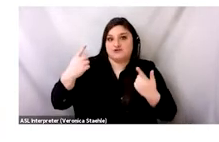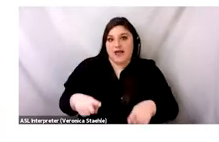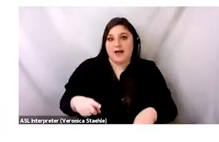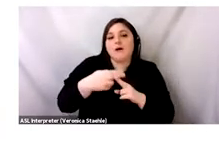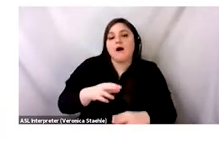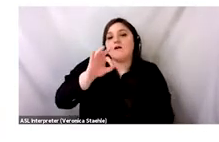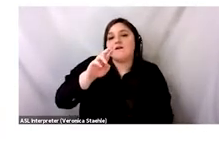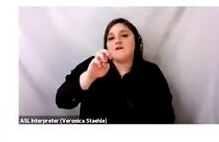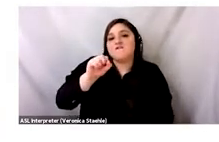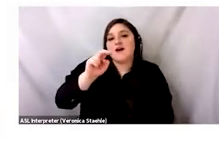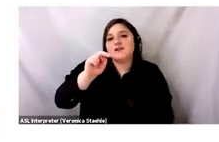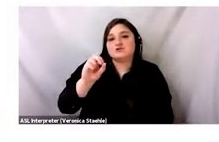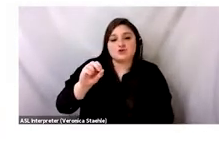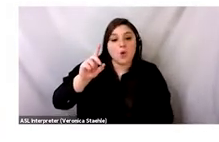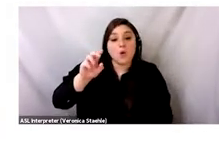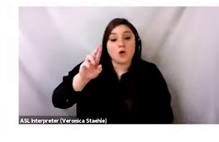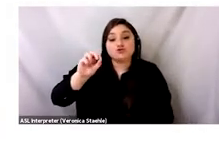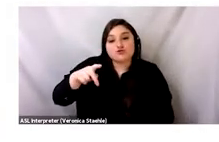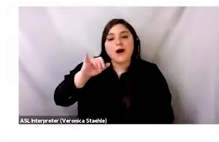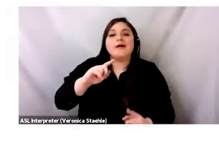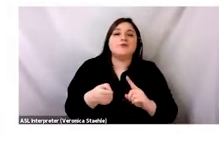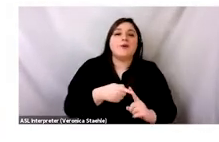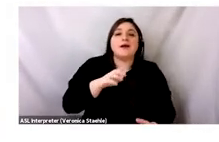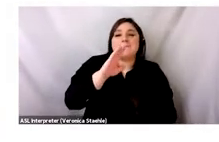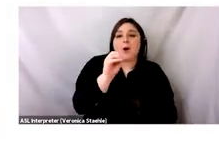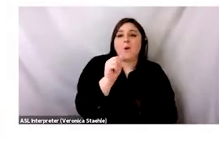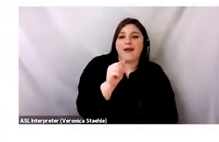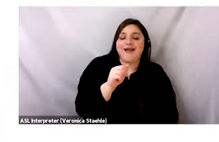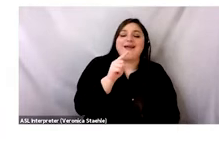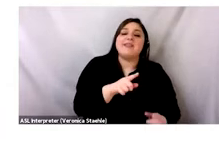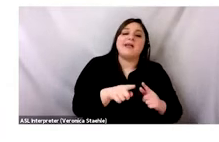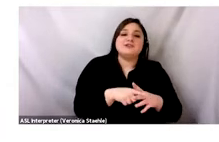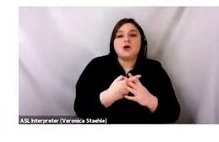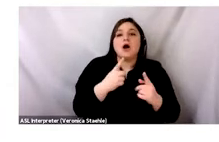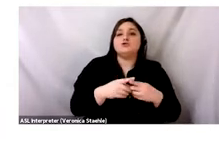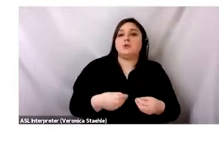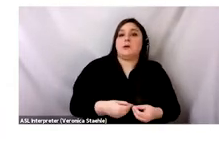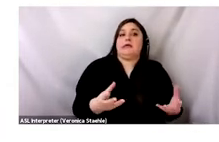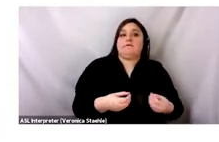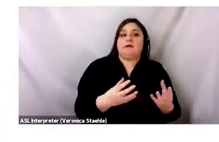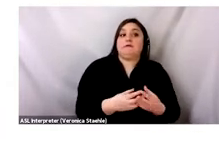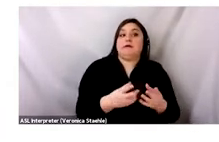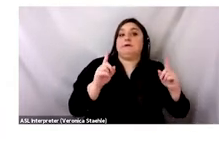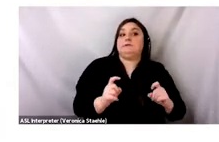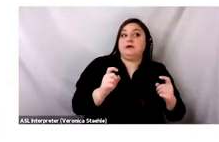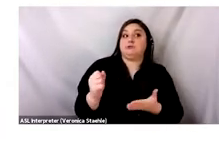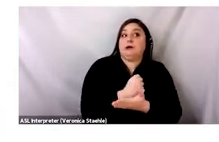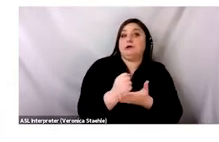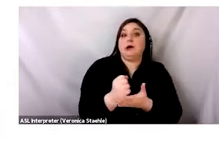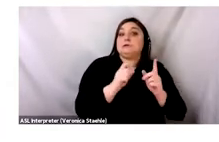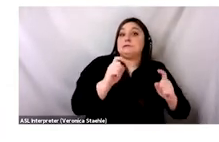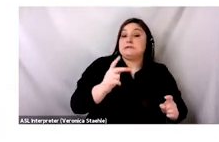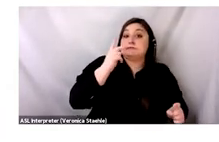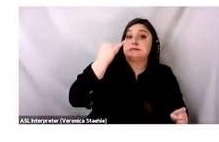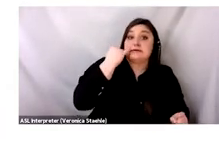history is what is called the Fresno Drop, where in 1958, Bank of America began mailing unsolicited credit cards